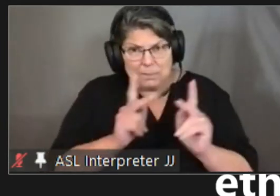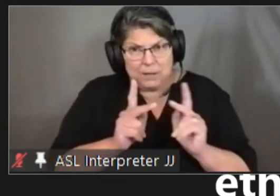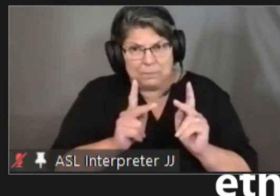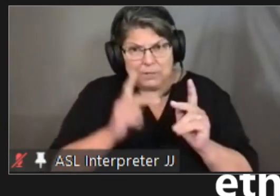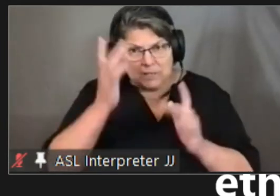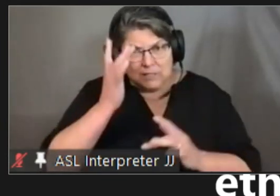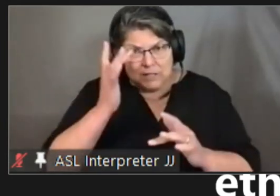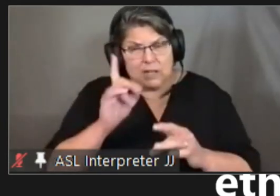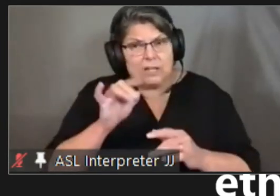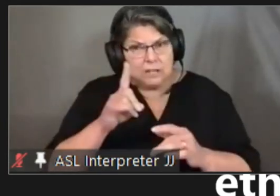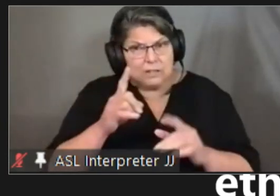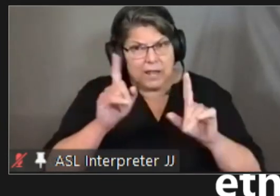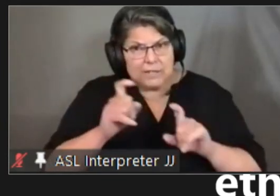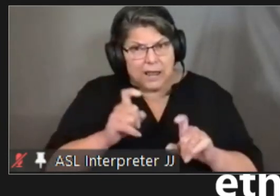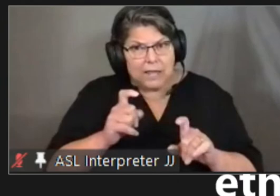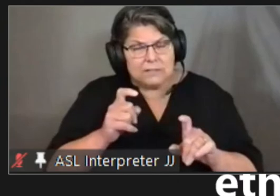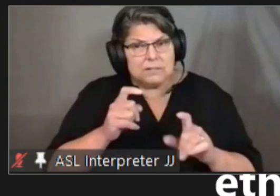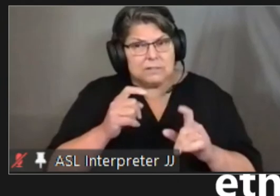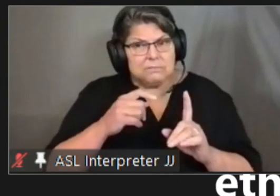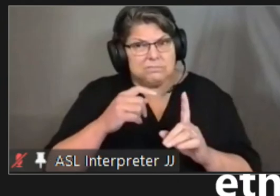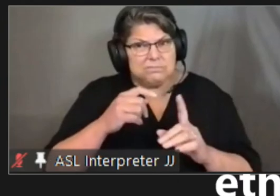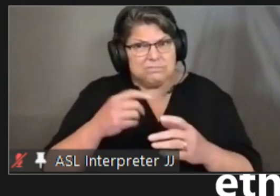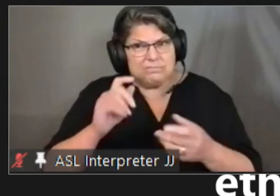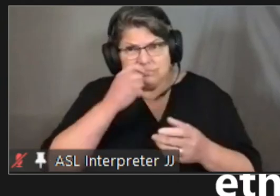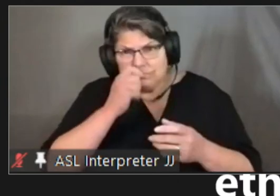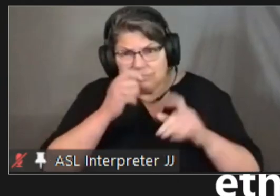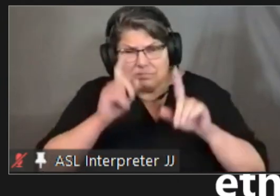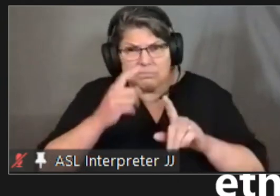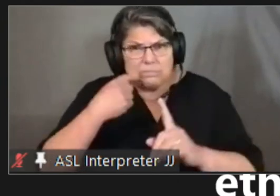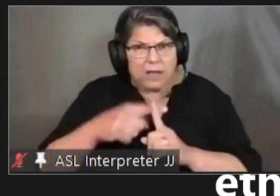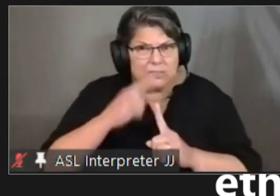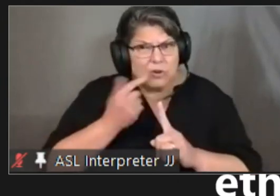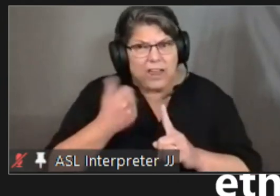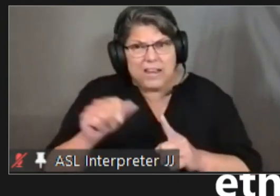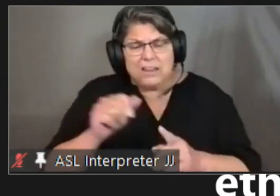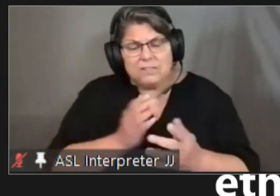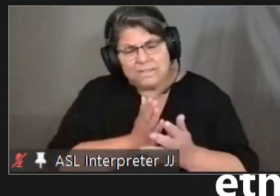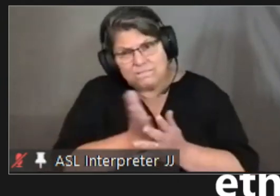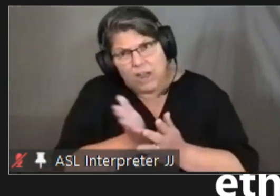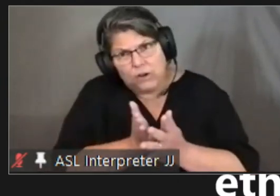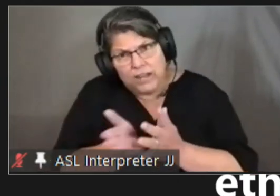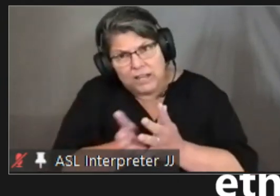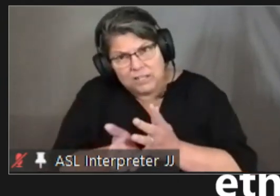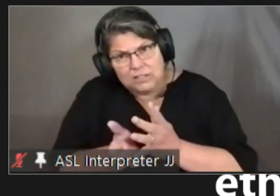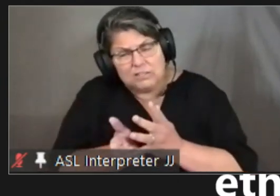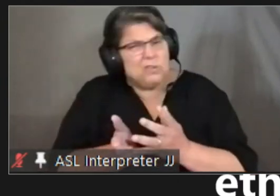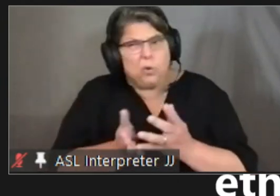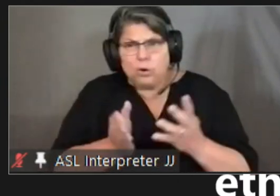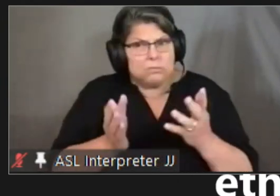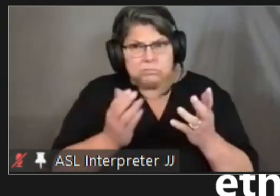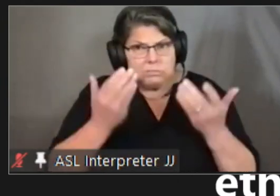positive for any of the of the west coast variants or are and and if not are they being tested for those mutations